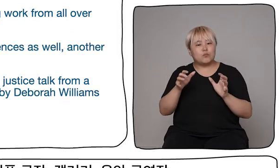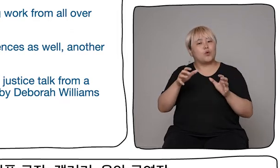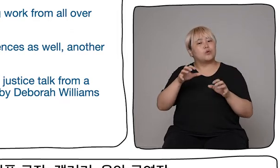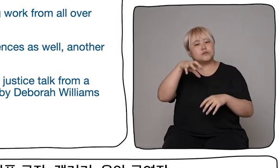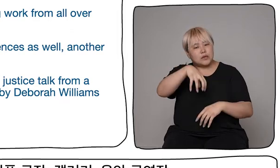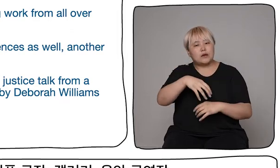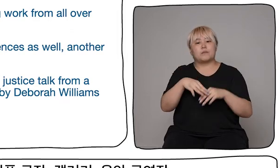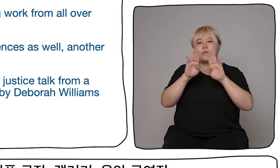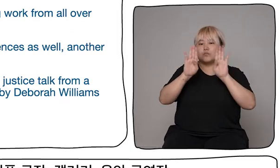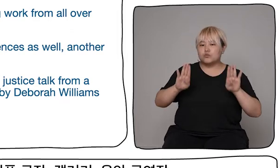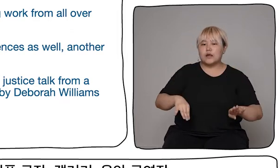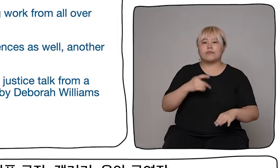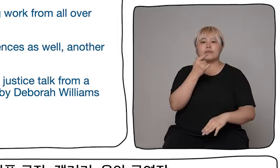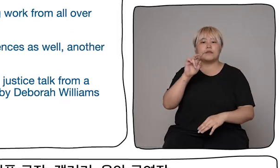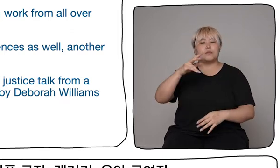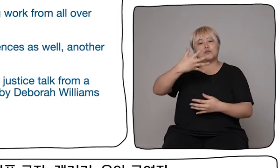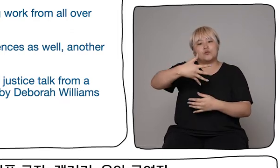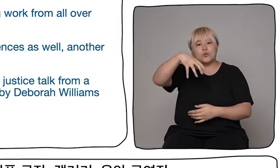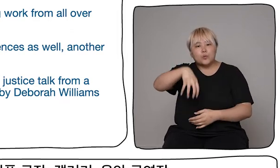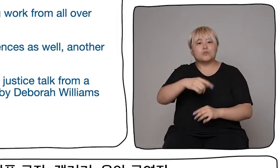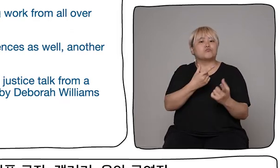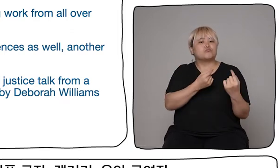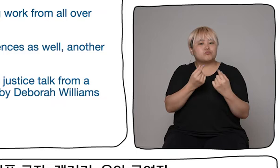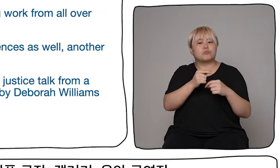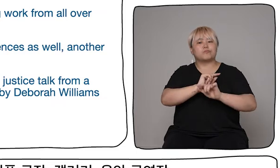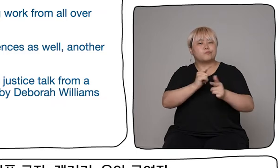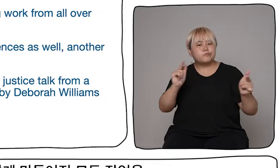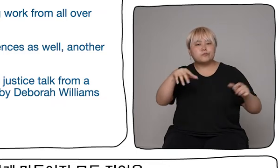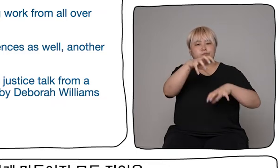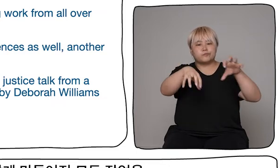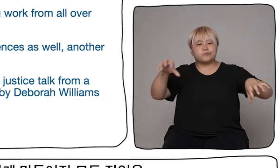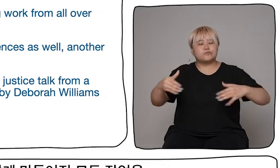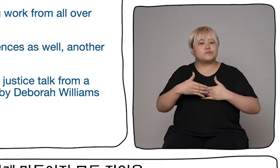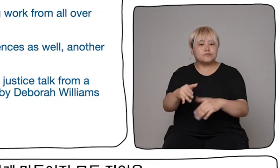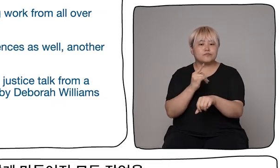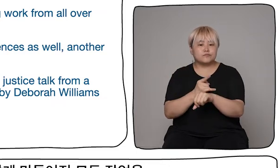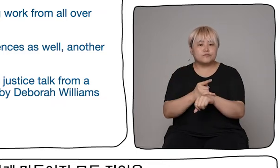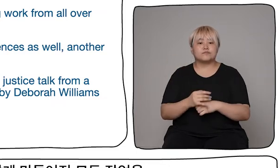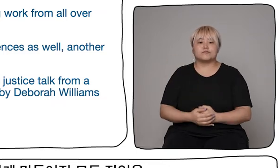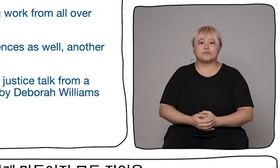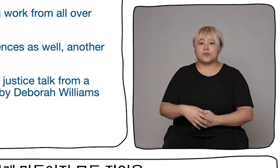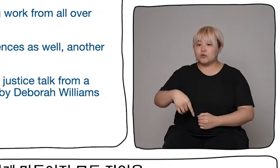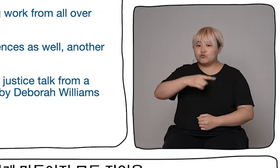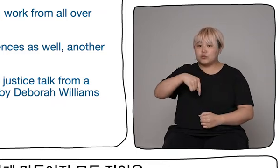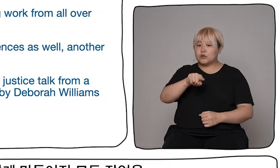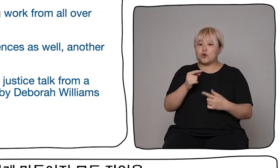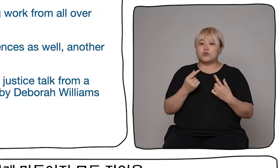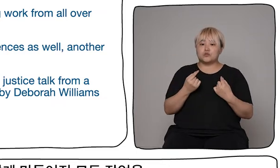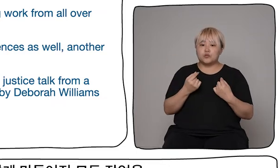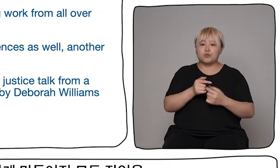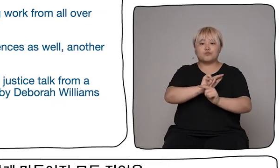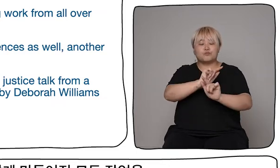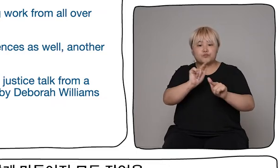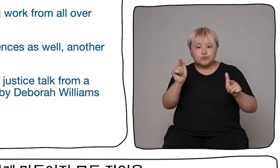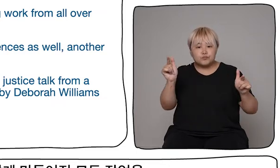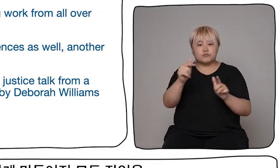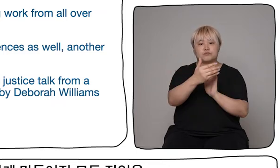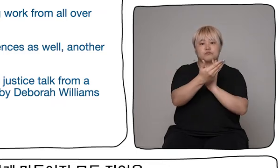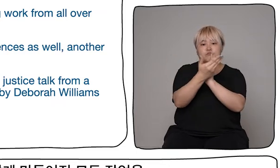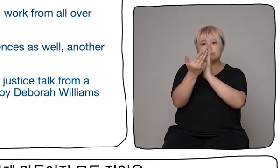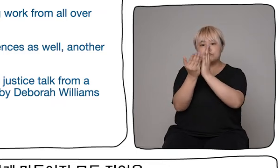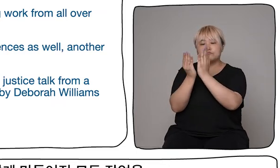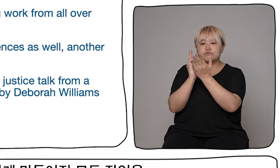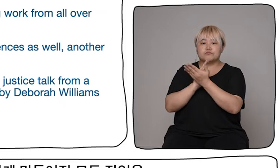of places, museums, television studios. We had to find a way of taking all of that work that often fits into multiple buildings and